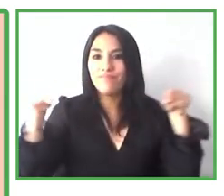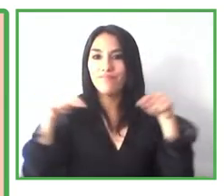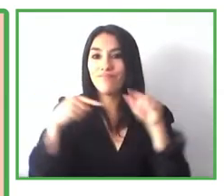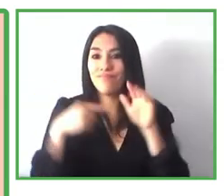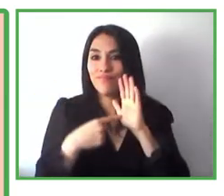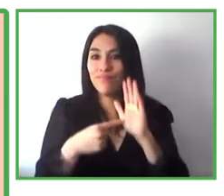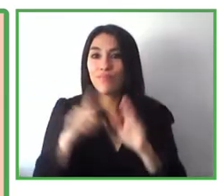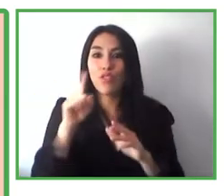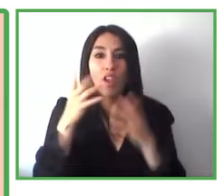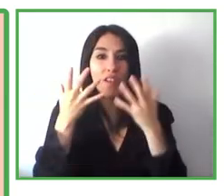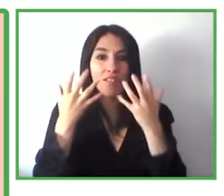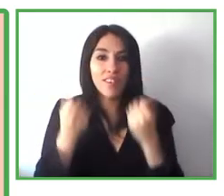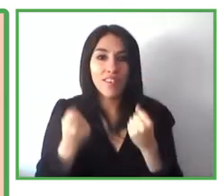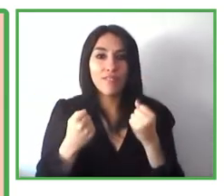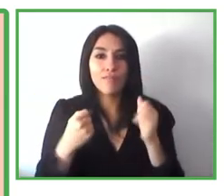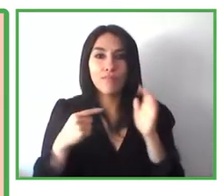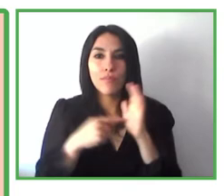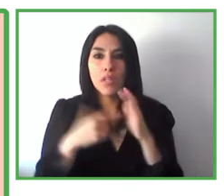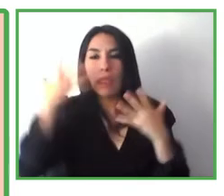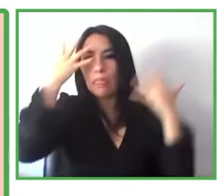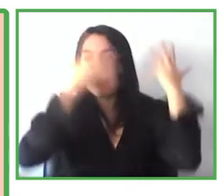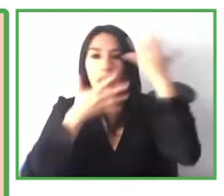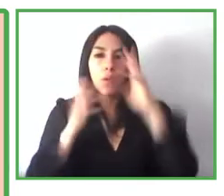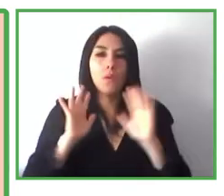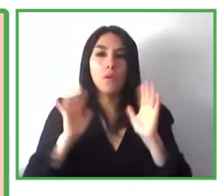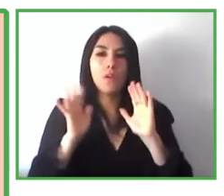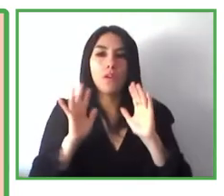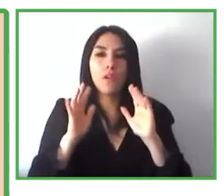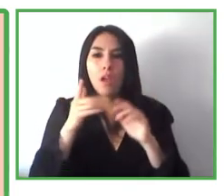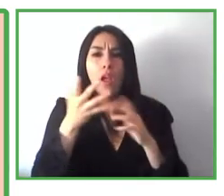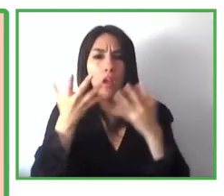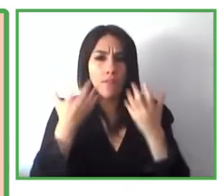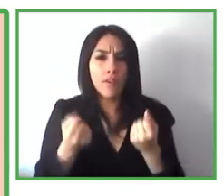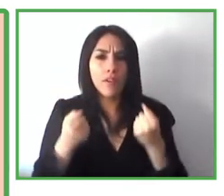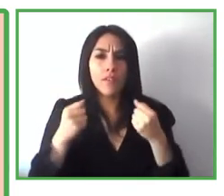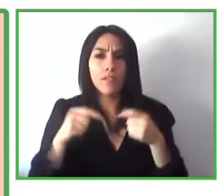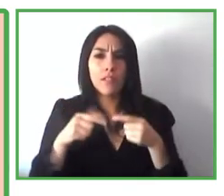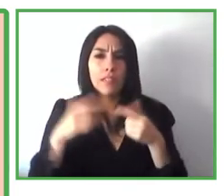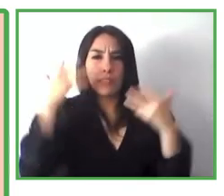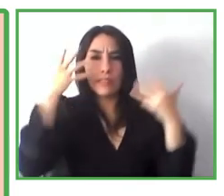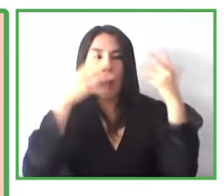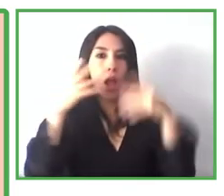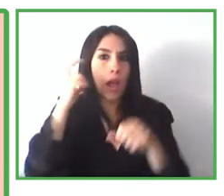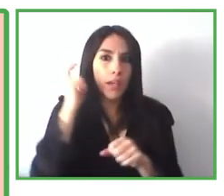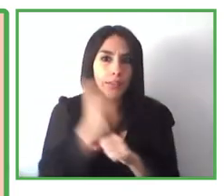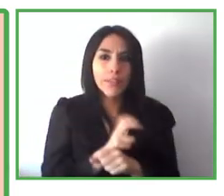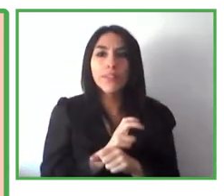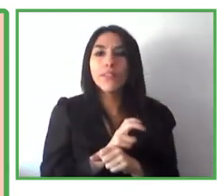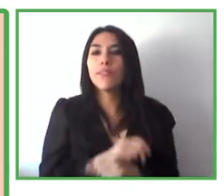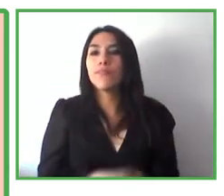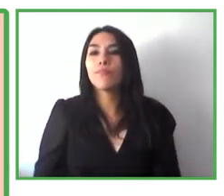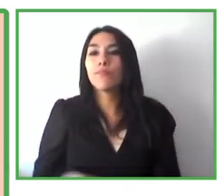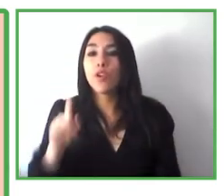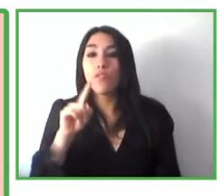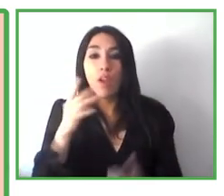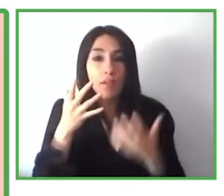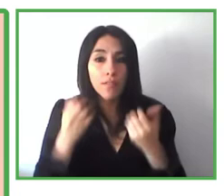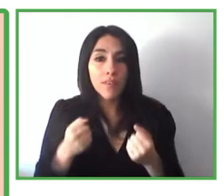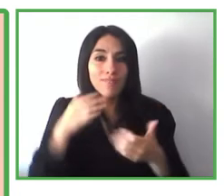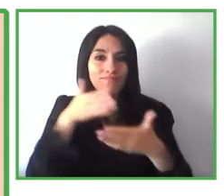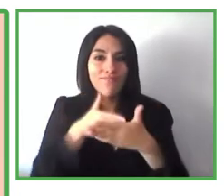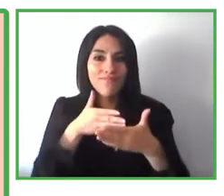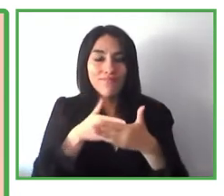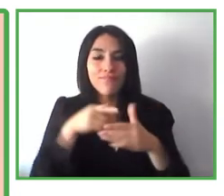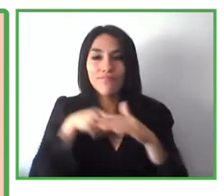where there are points of, or points without any sort of reference for orientation, where there are physical barriers to access,